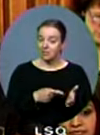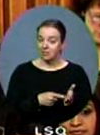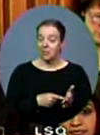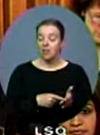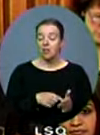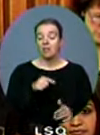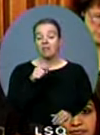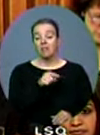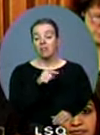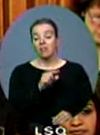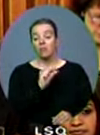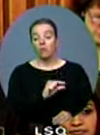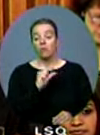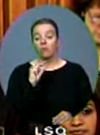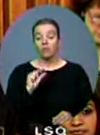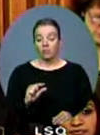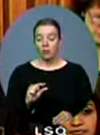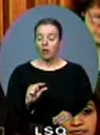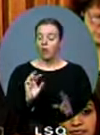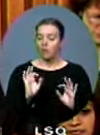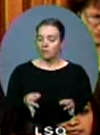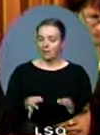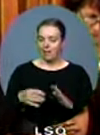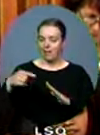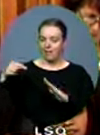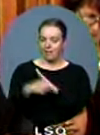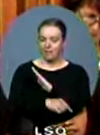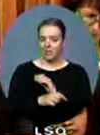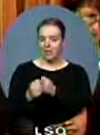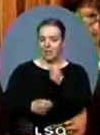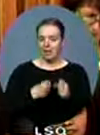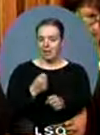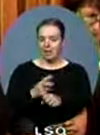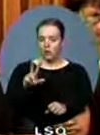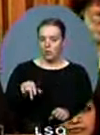in 2008-2009.